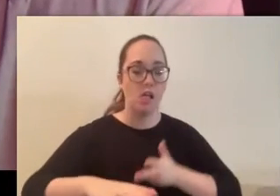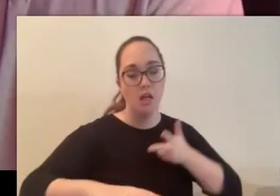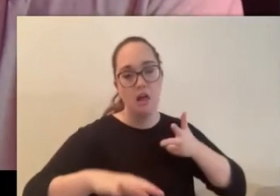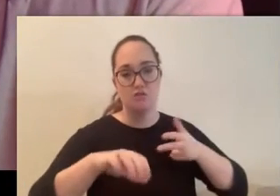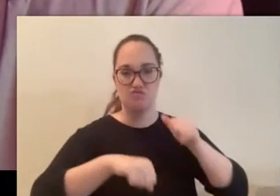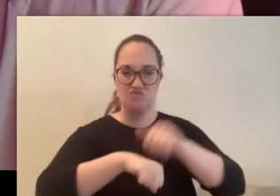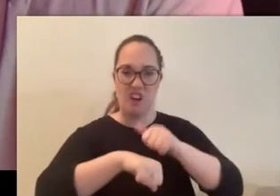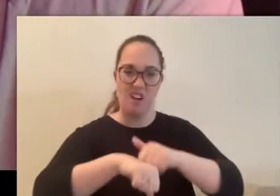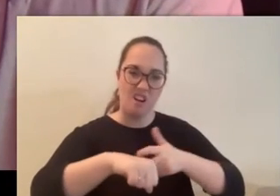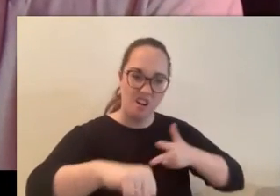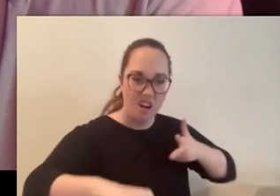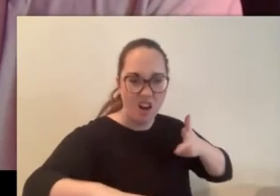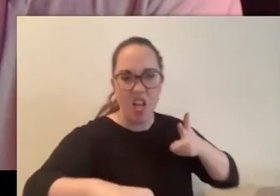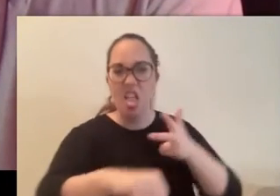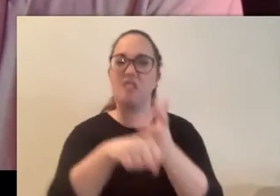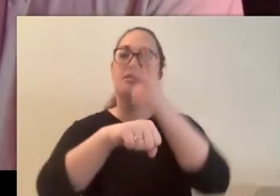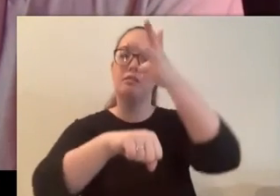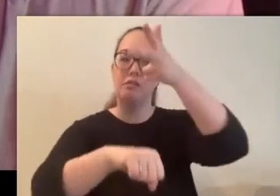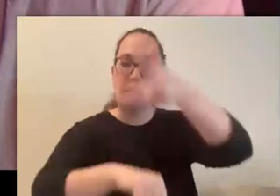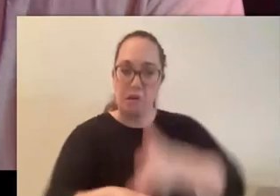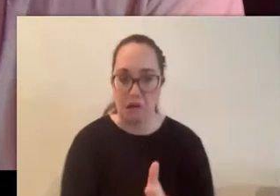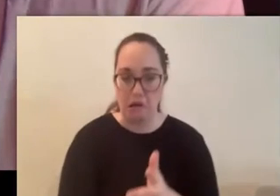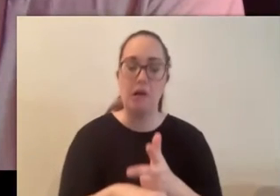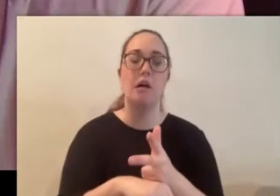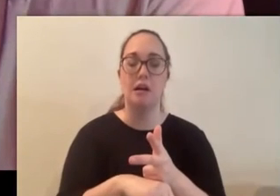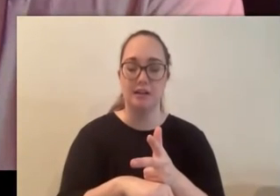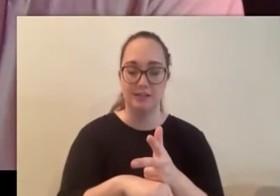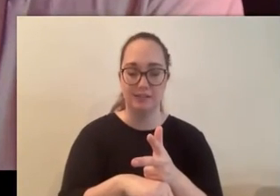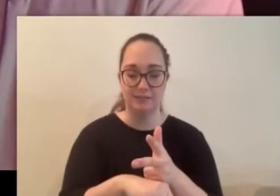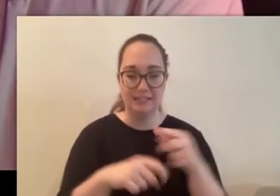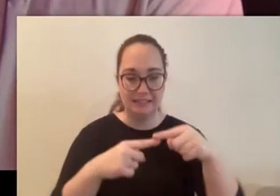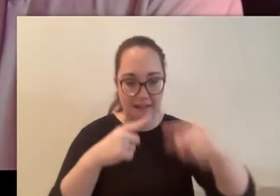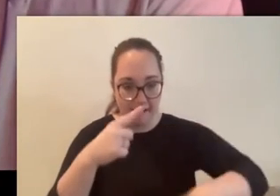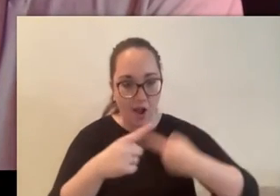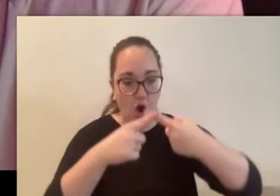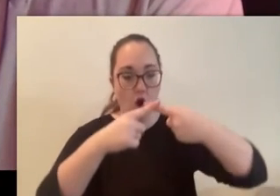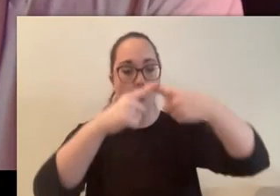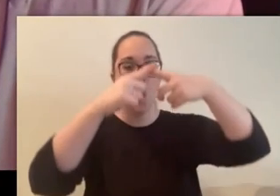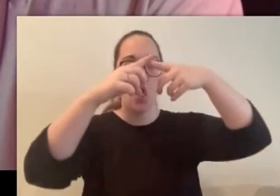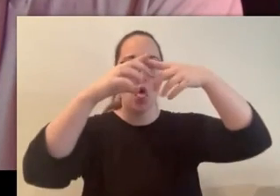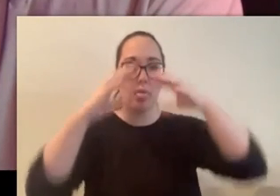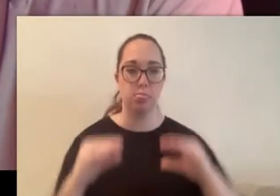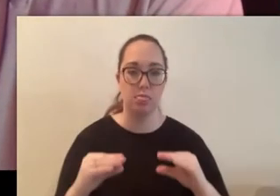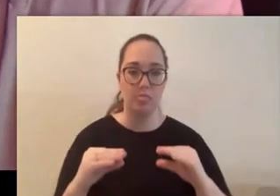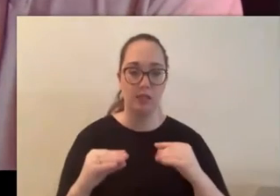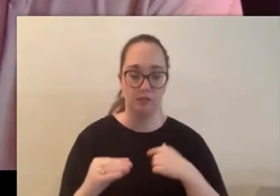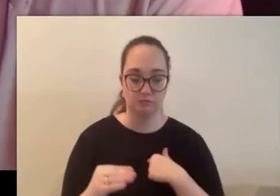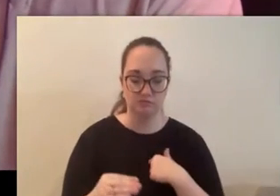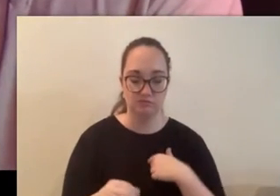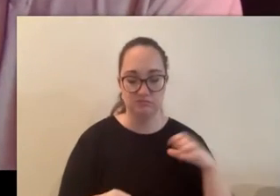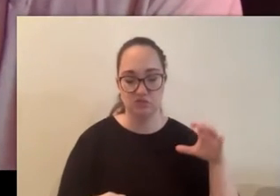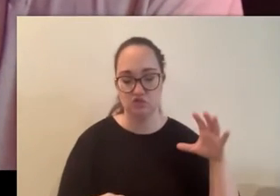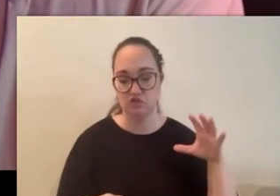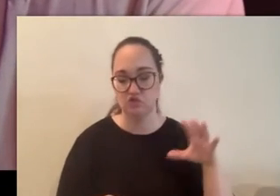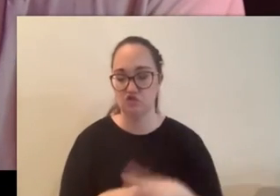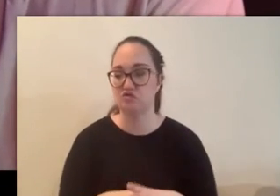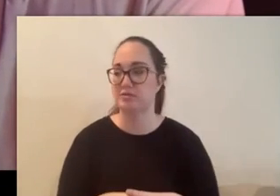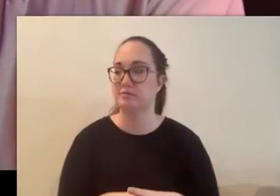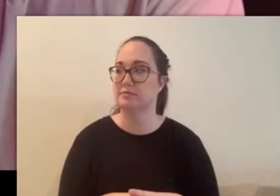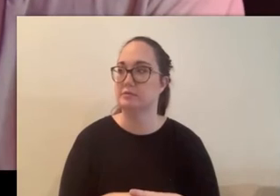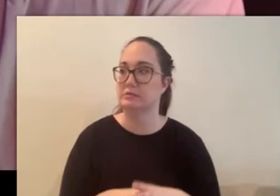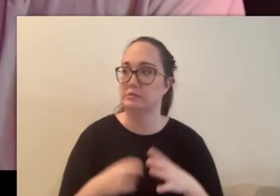right over my handle handlebars ah this is going to be a terrible walk back i said to myself